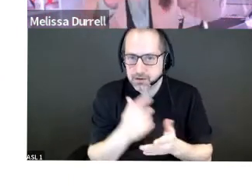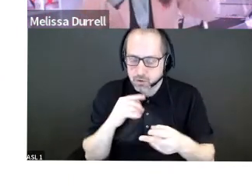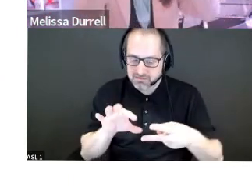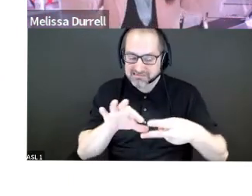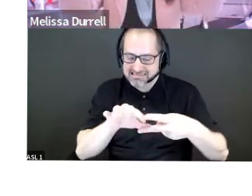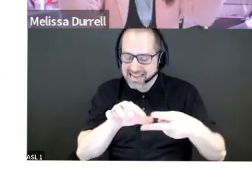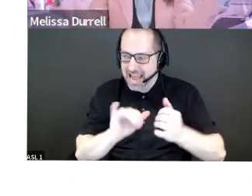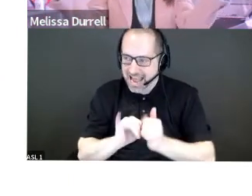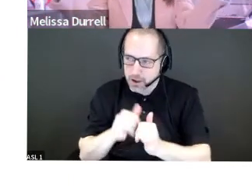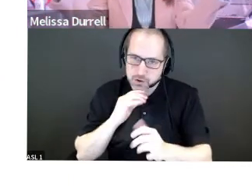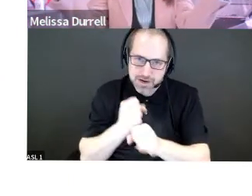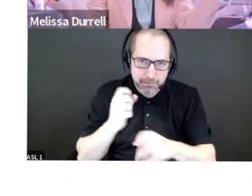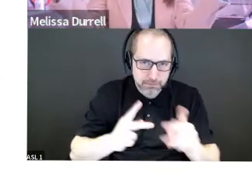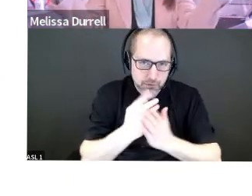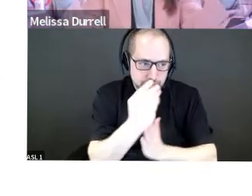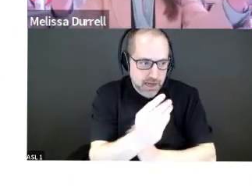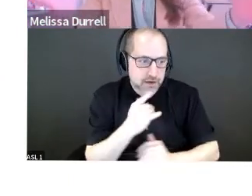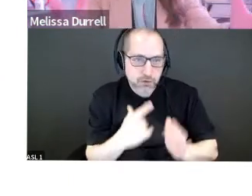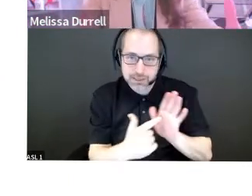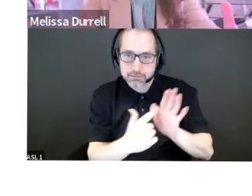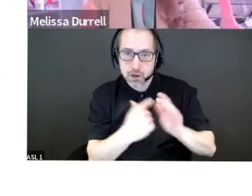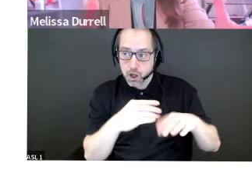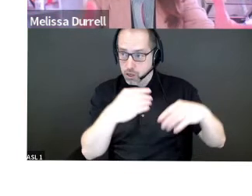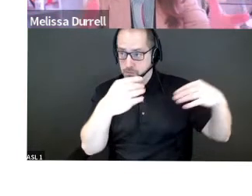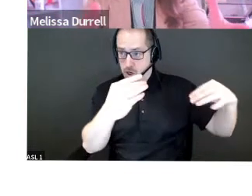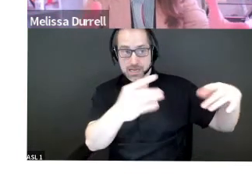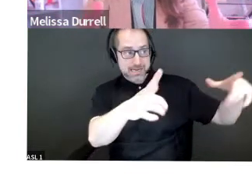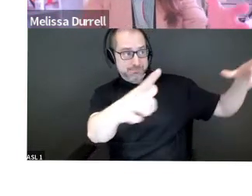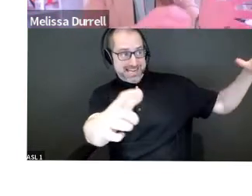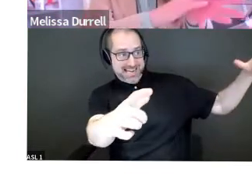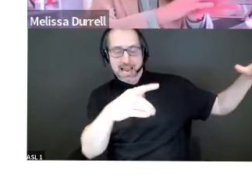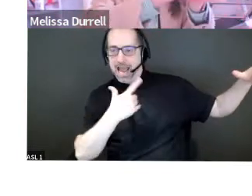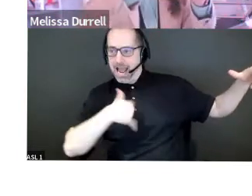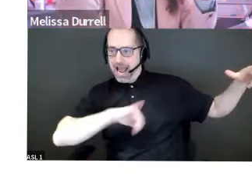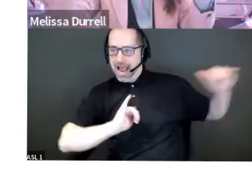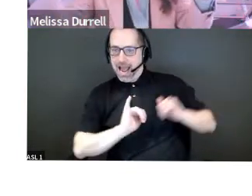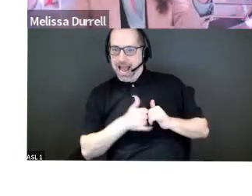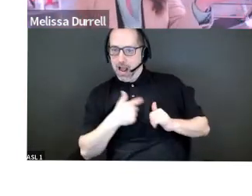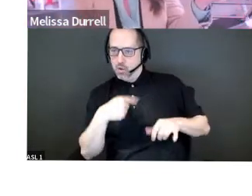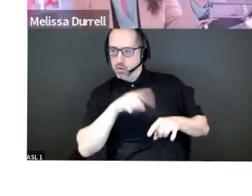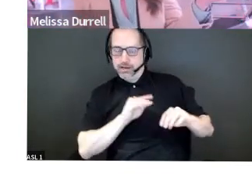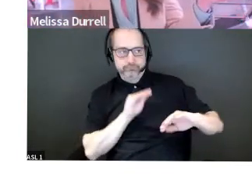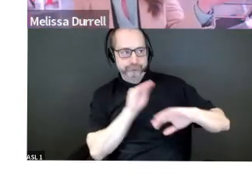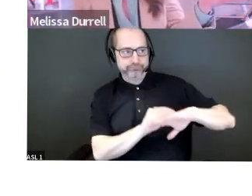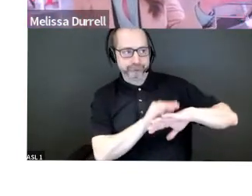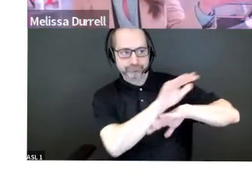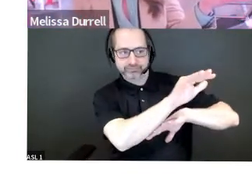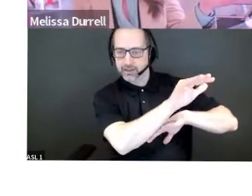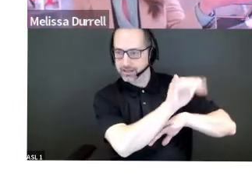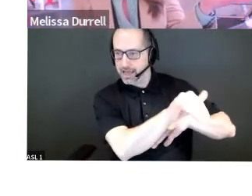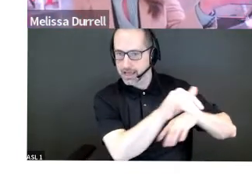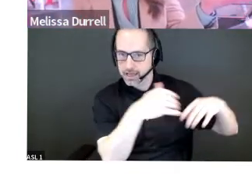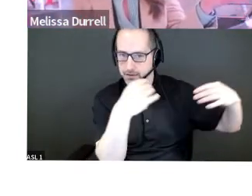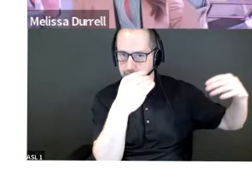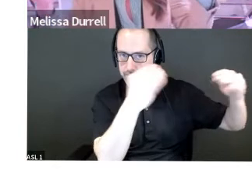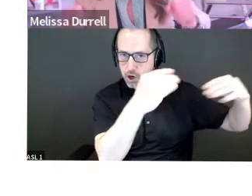we sort of set it up. Here's how big the market is. And here's how we're going to get into this market, right? So we're telling this story on the backend of our,